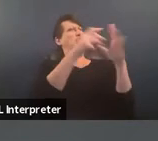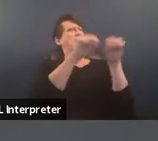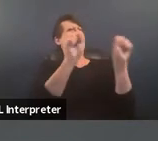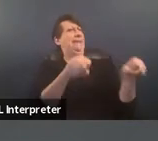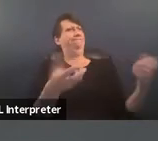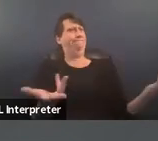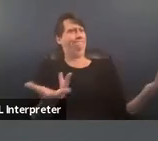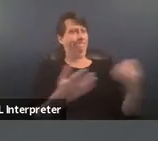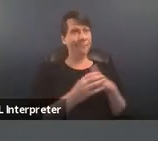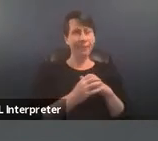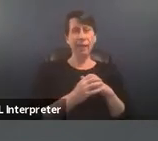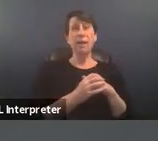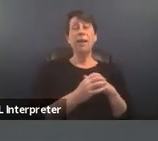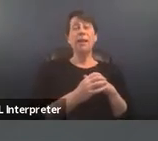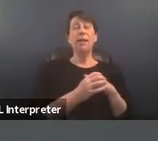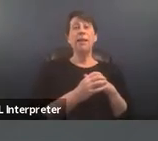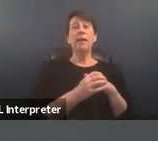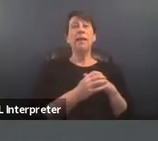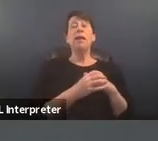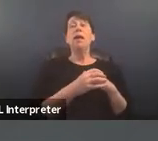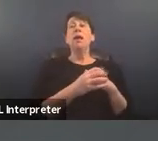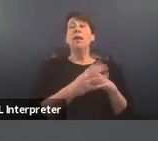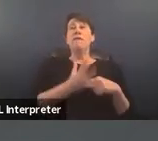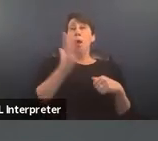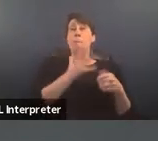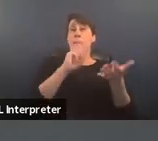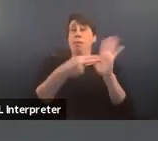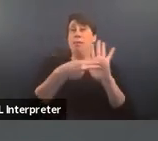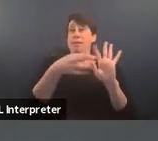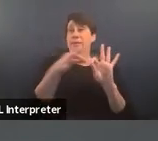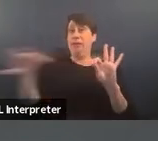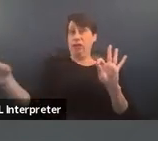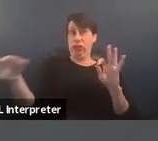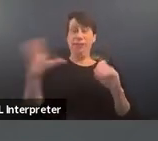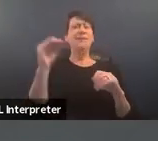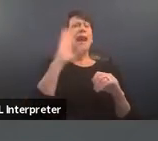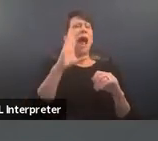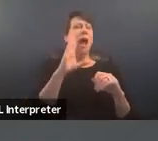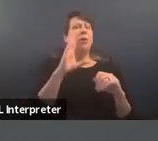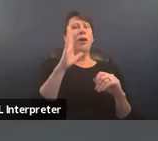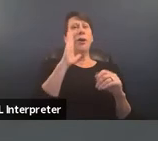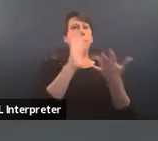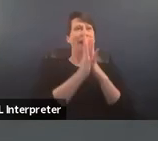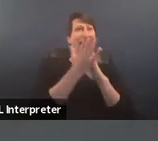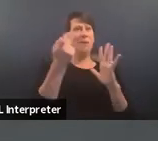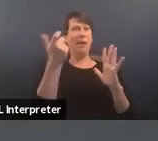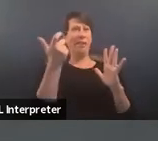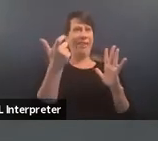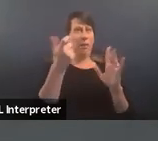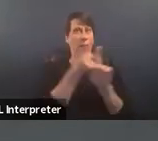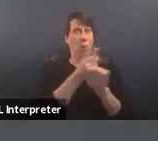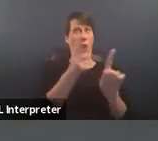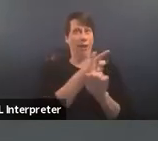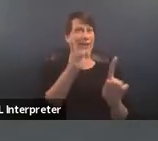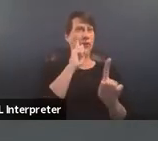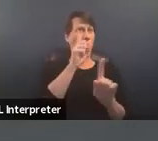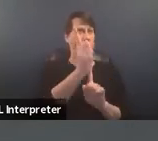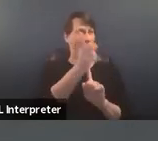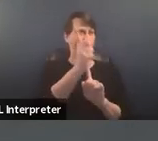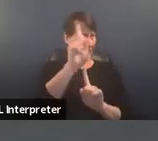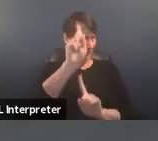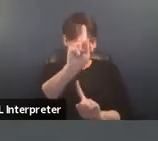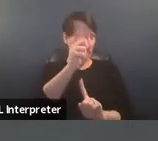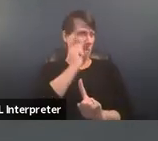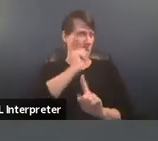system the formal definition um and i'm going to get a little wonky here so just bear with me uh the